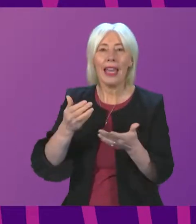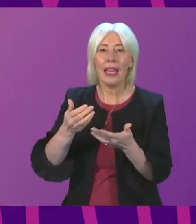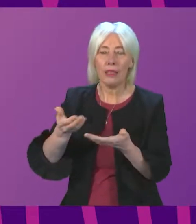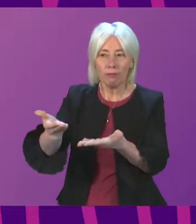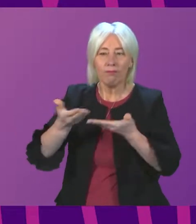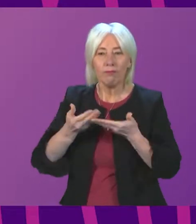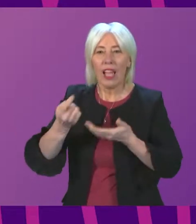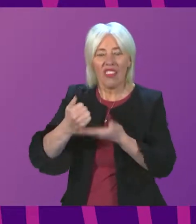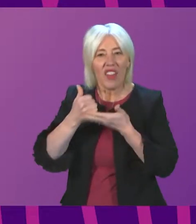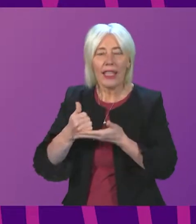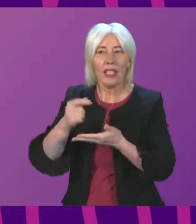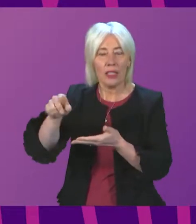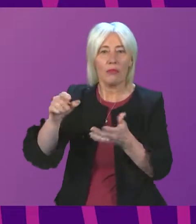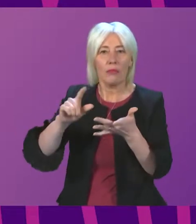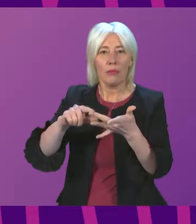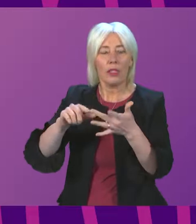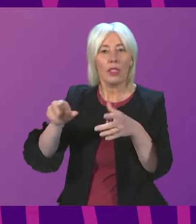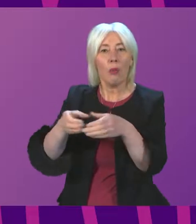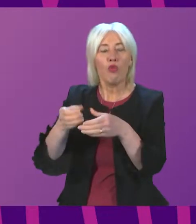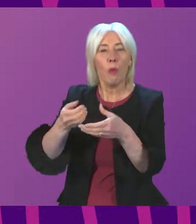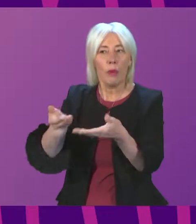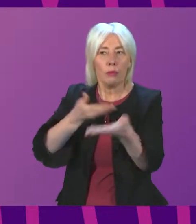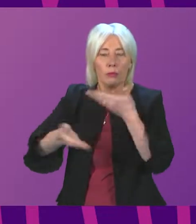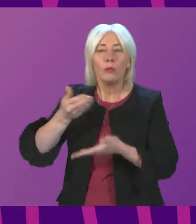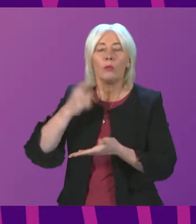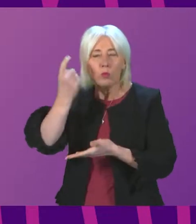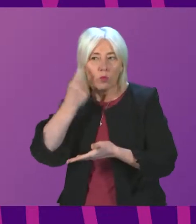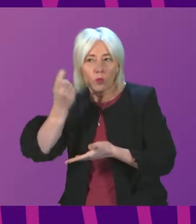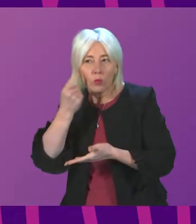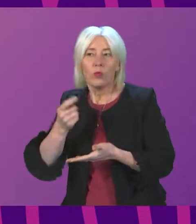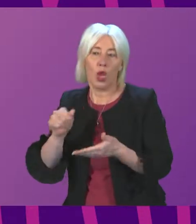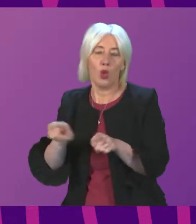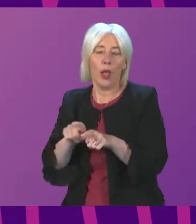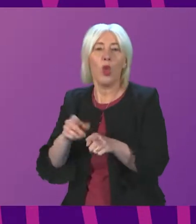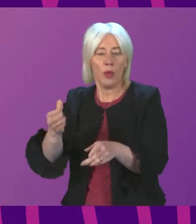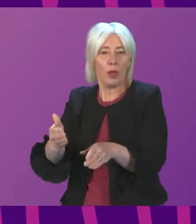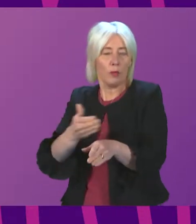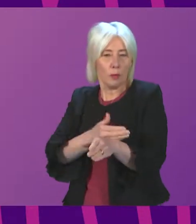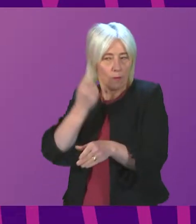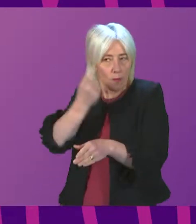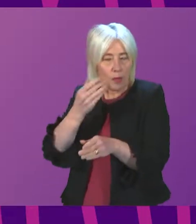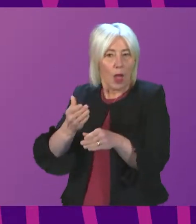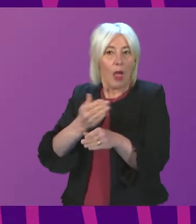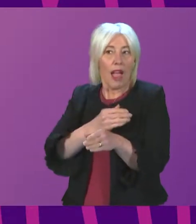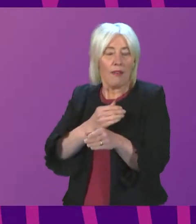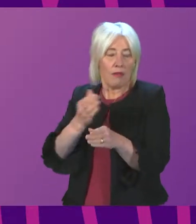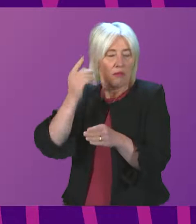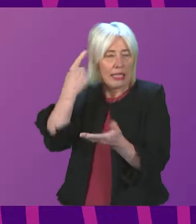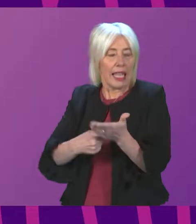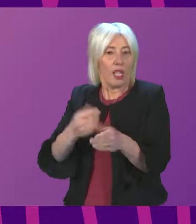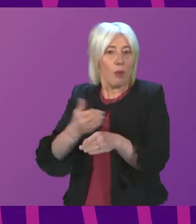provides and confirm any decisions as quickly as possible and in advance of the return to school after the February break.